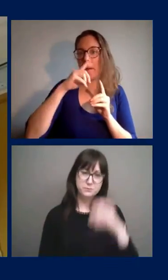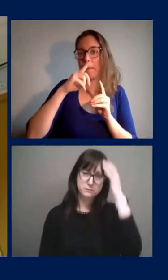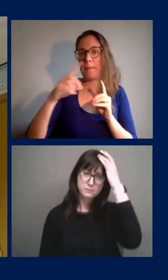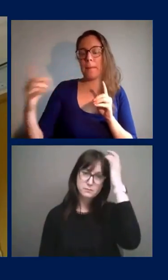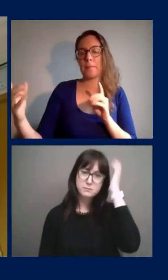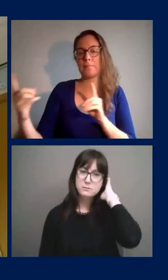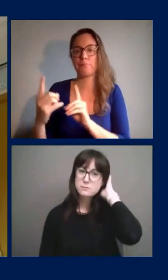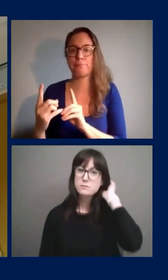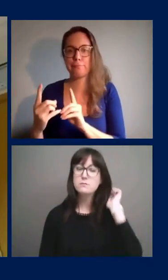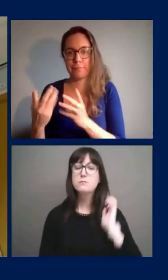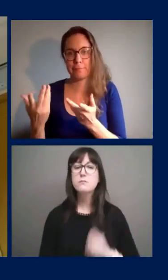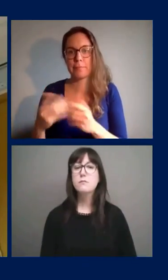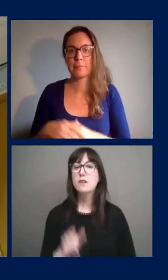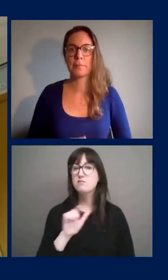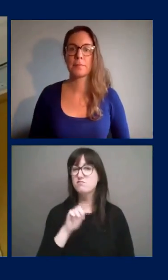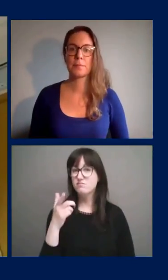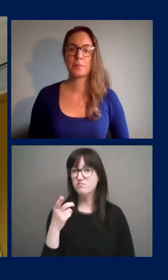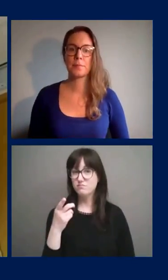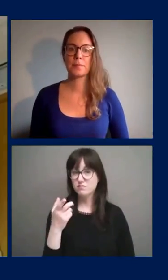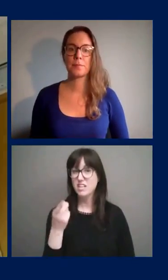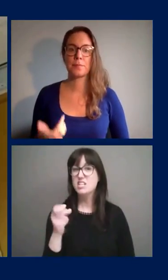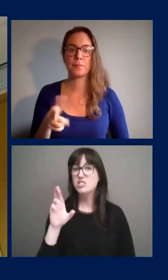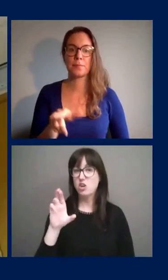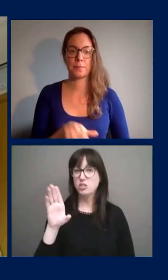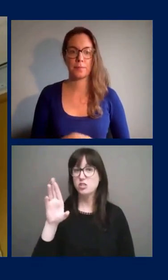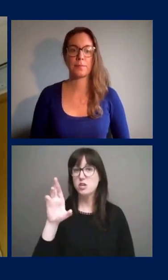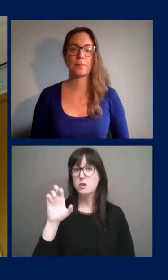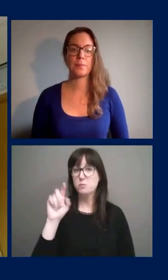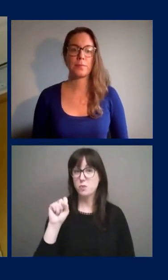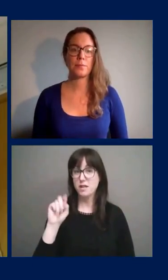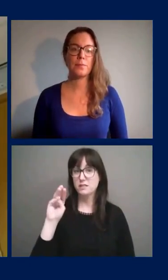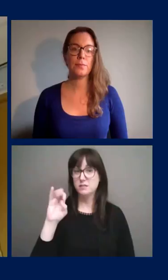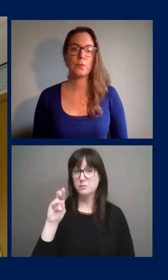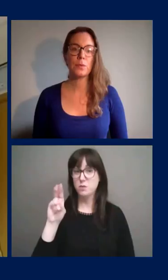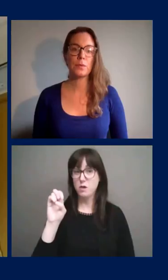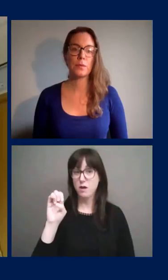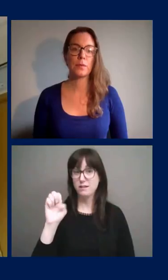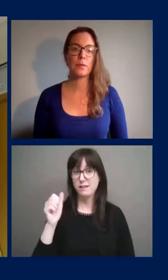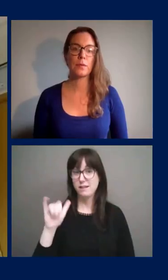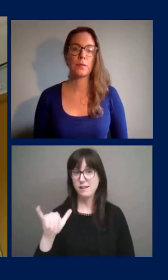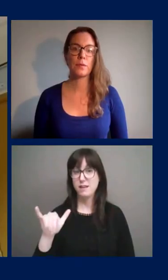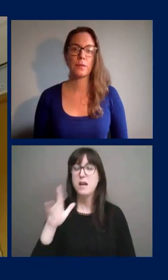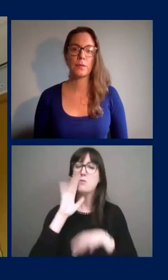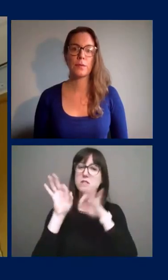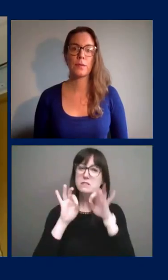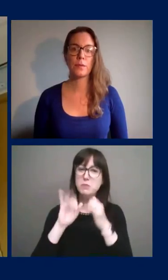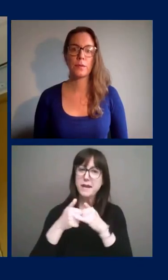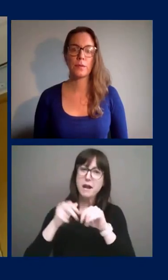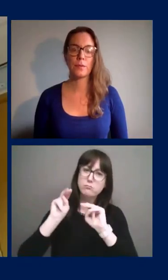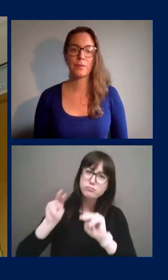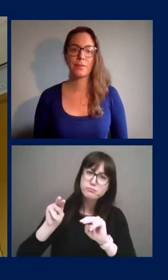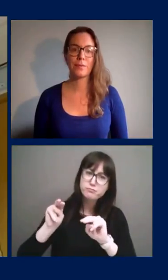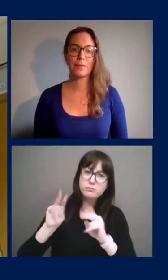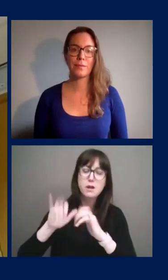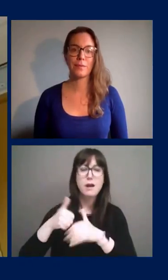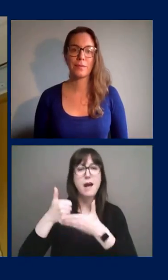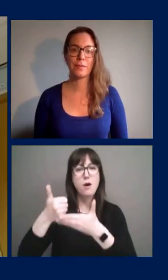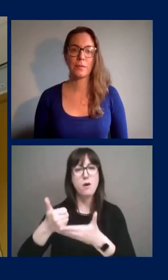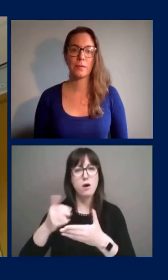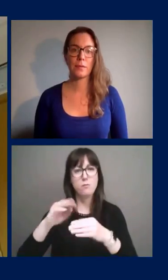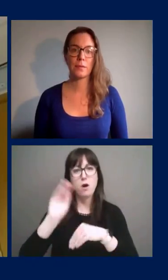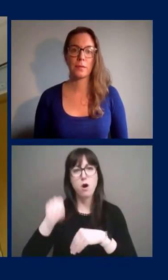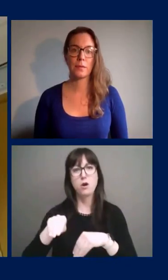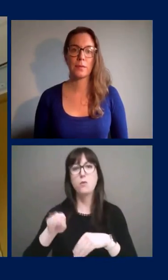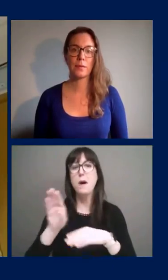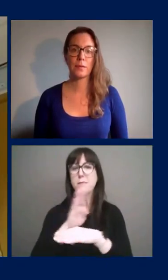So my colleague, Dr. Malachny, will share some more about what we are monitoring, and about how we will help Ottawa reopen, and what the